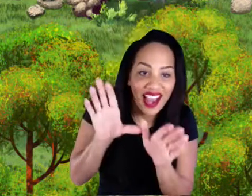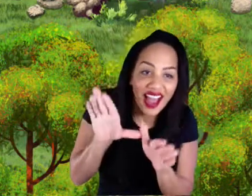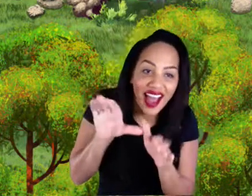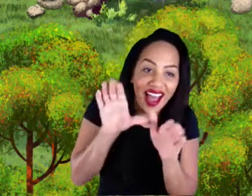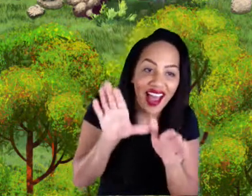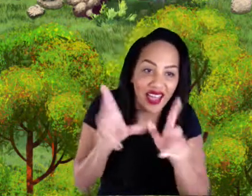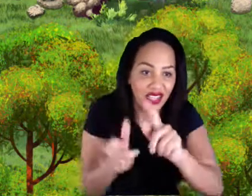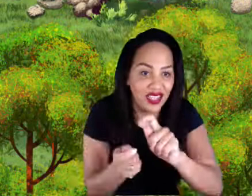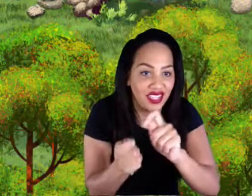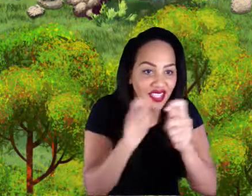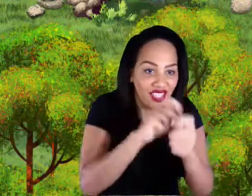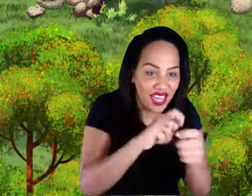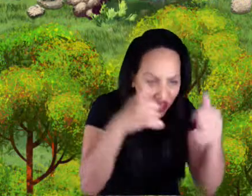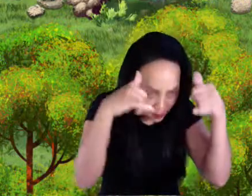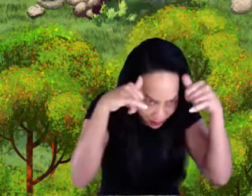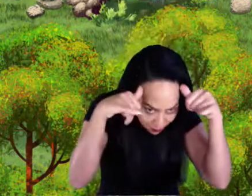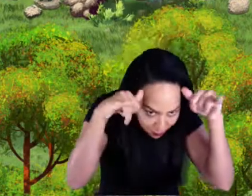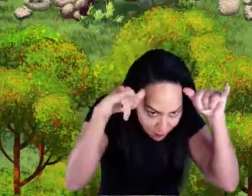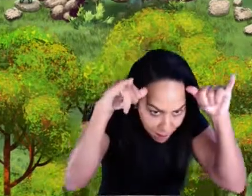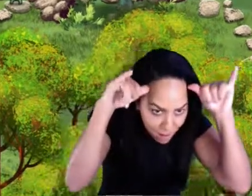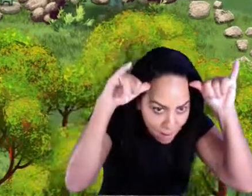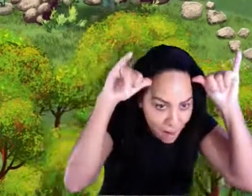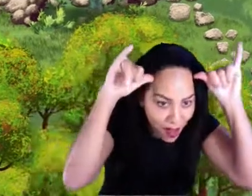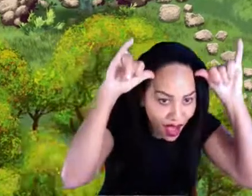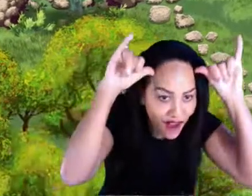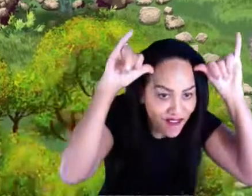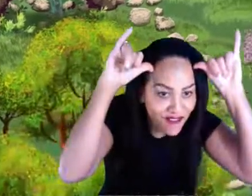notice that these two things show up often.